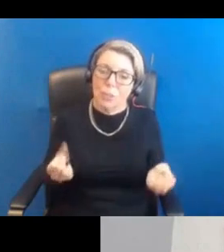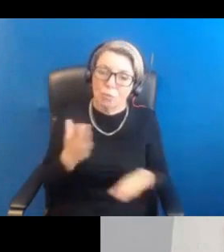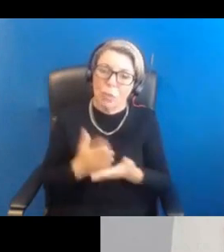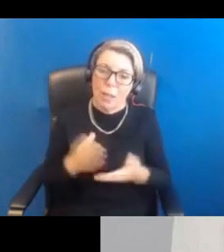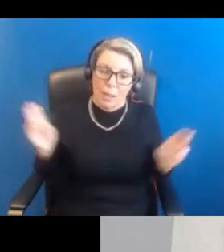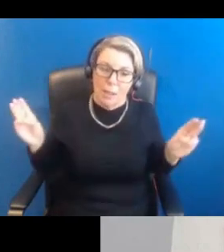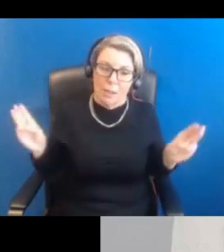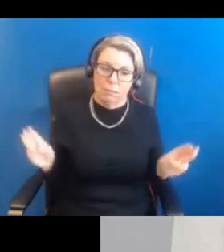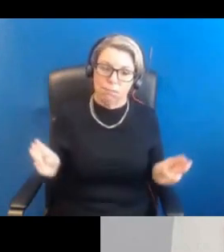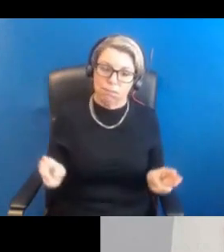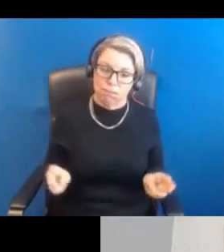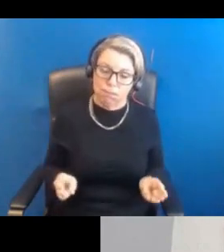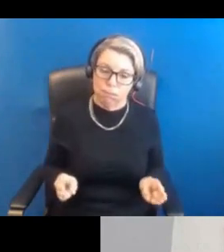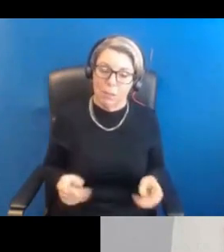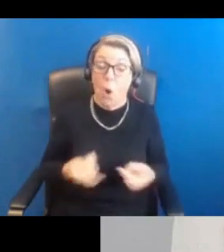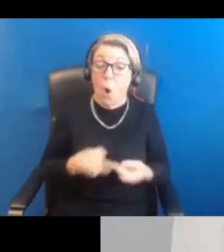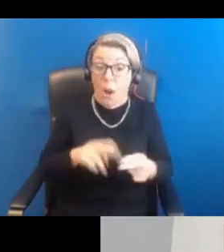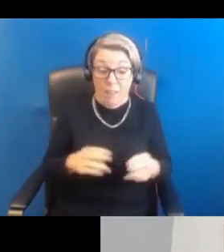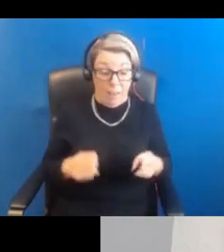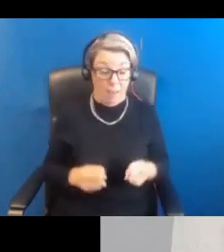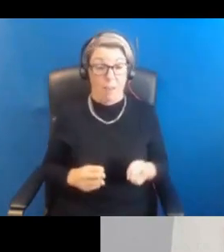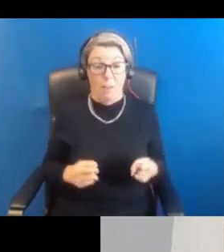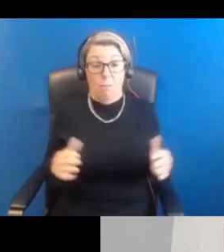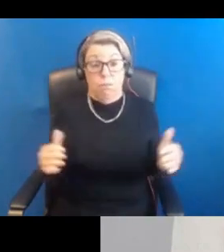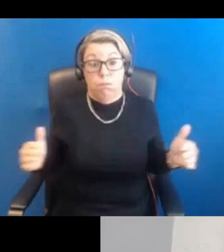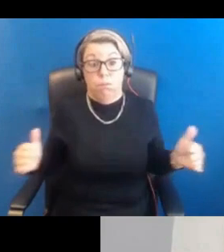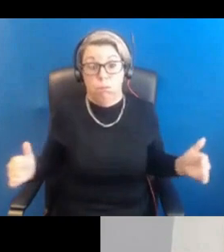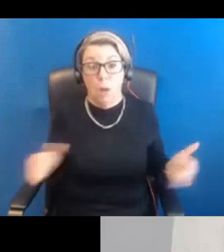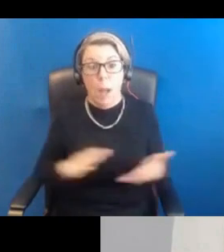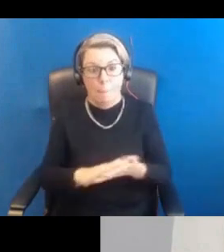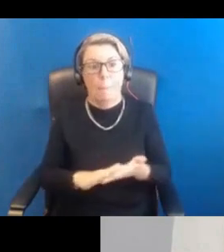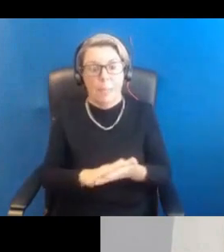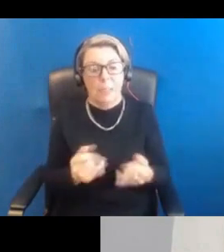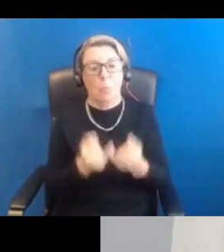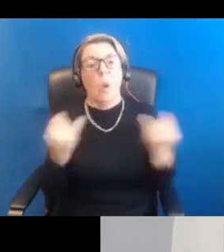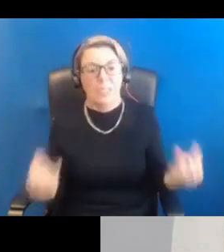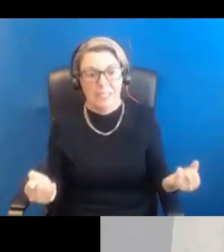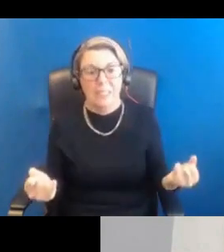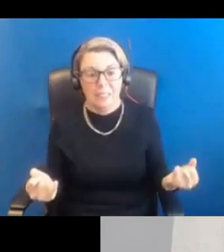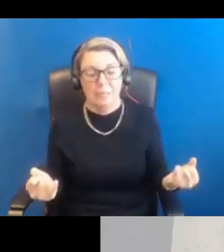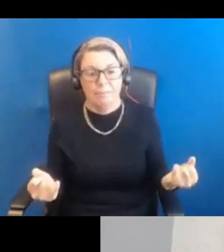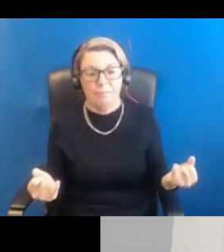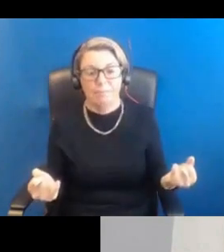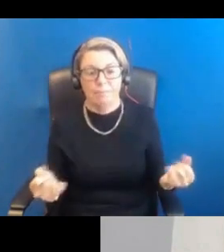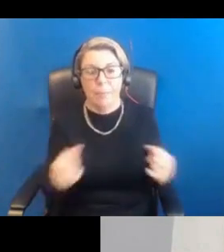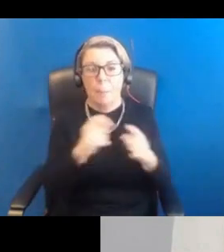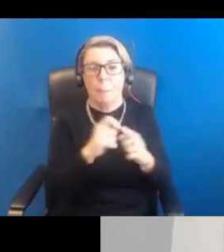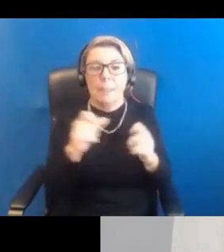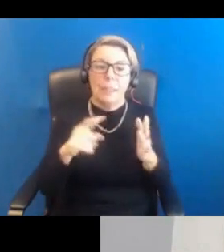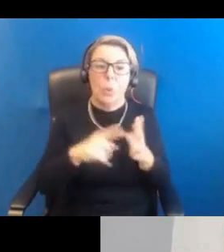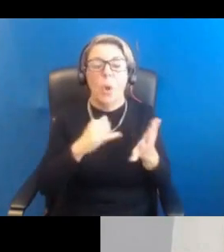if you gain weight, your PCOS will get worse. If you lose weight, your PCOS will get better.